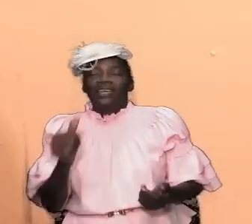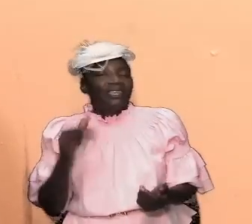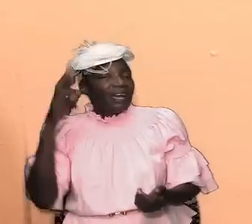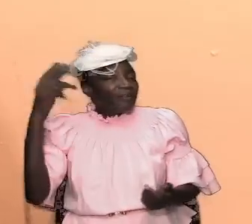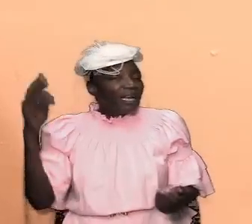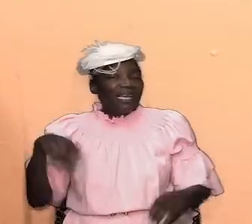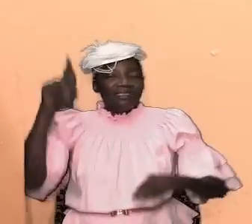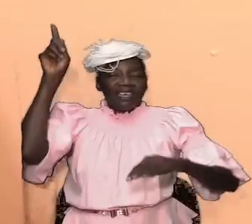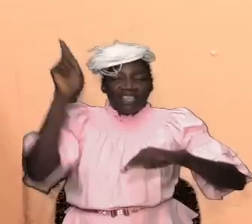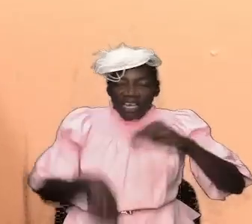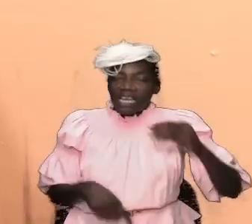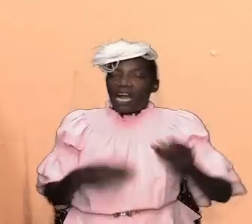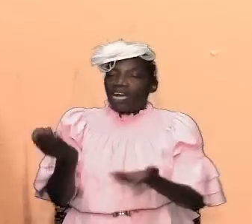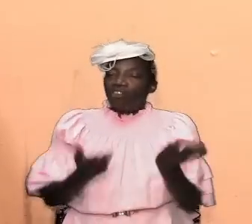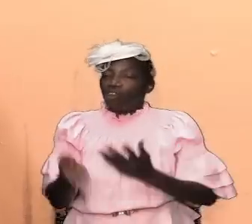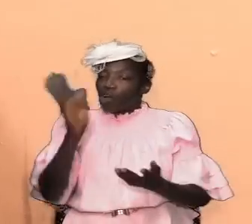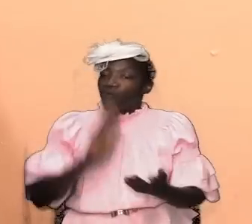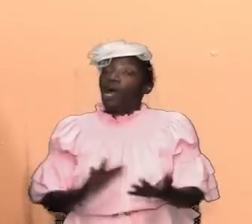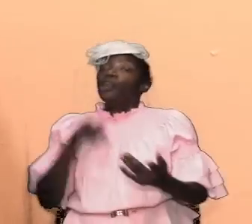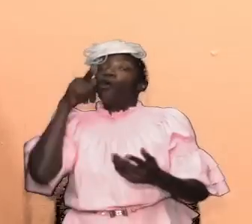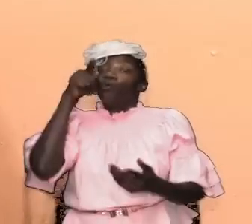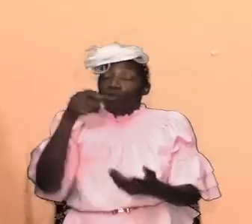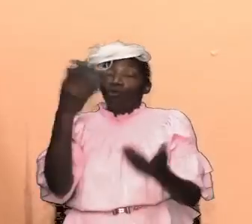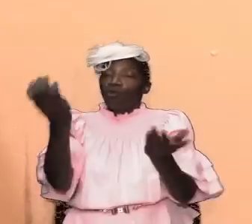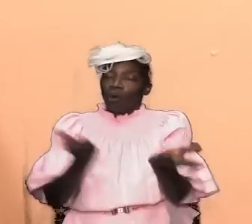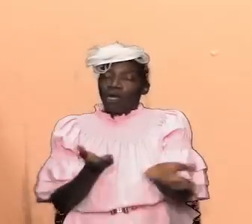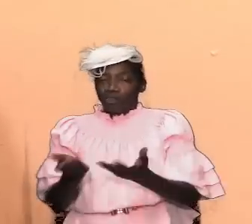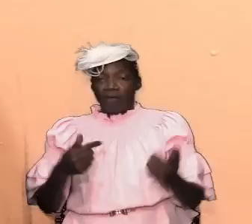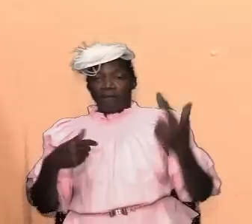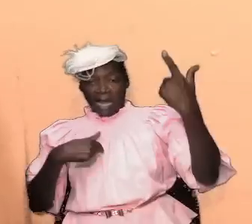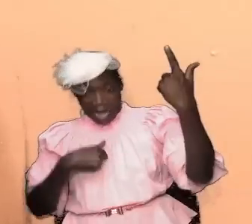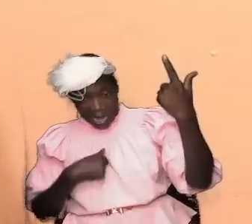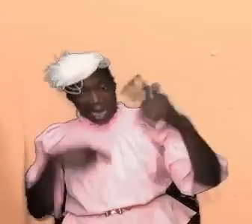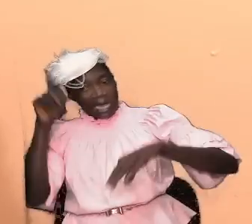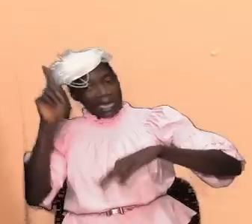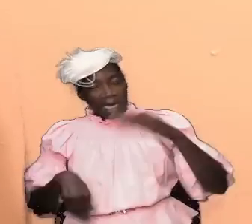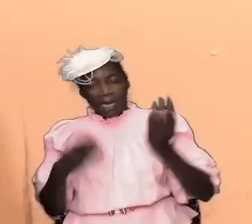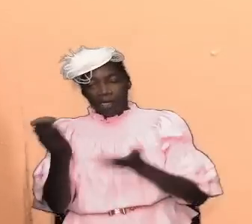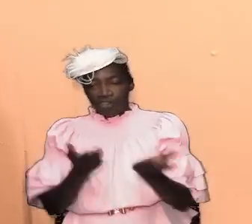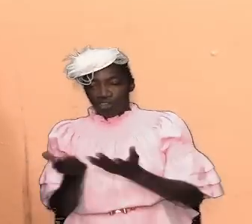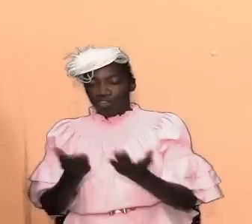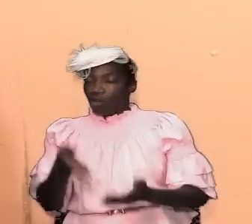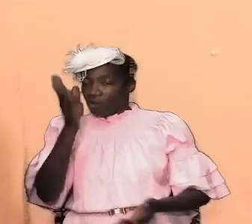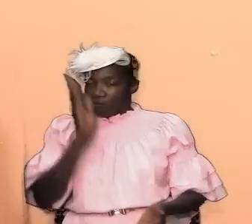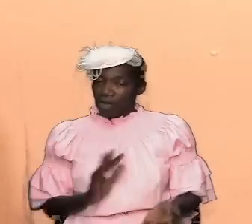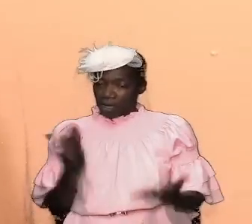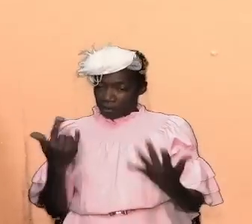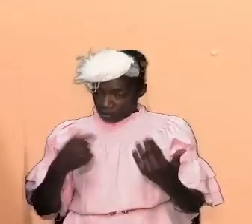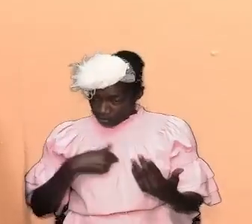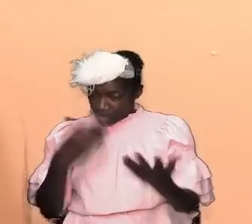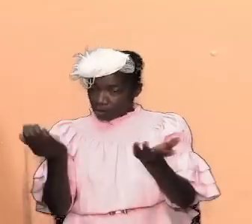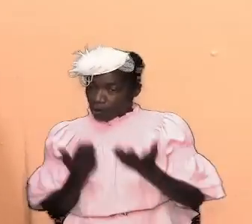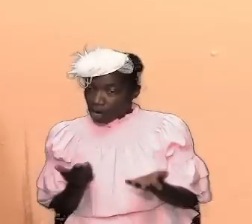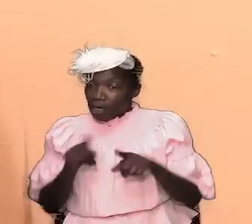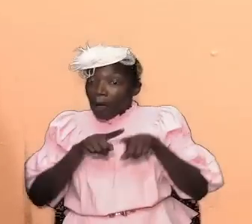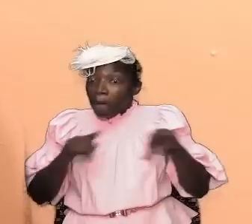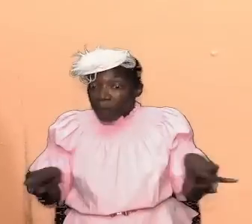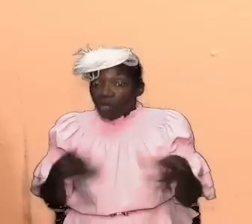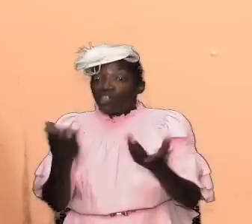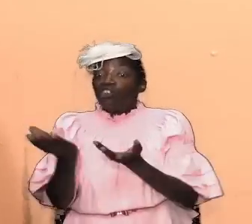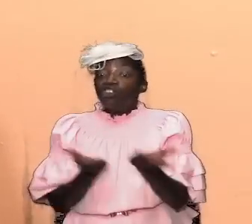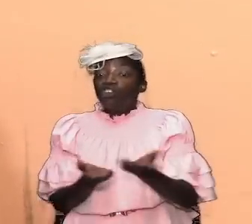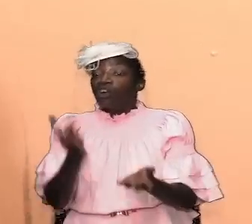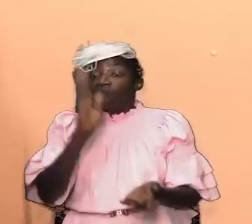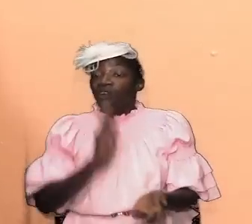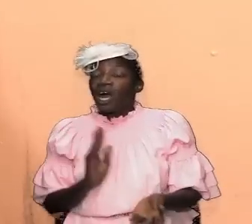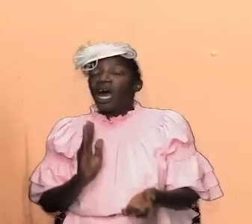can't serve god oh you won't serve him i can't serve god oh i want to serve him but we must serve him the way that he instructs us